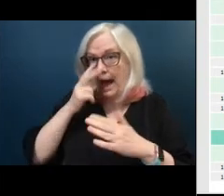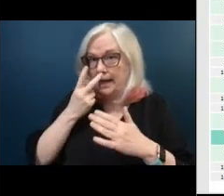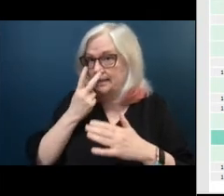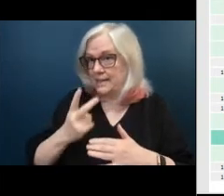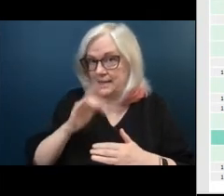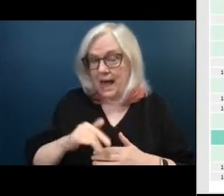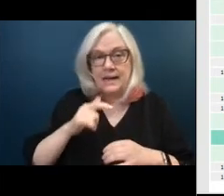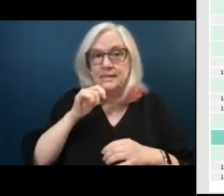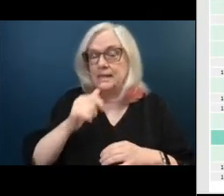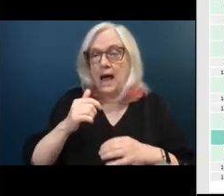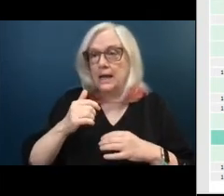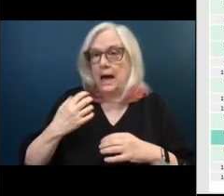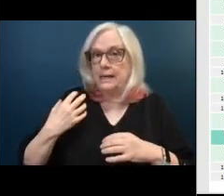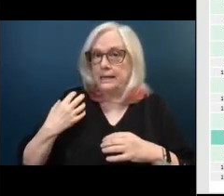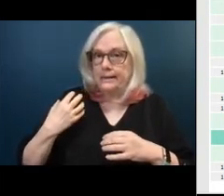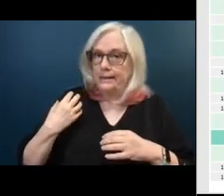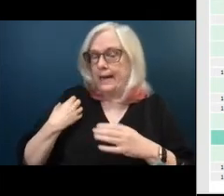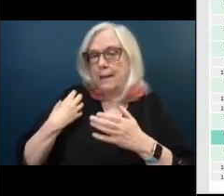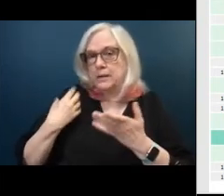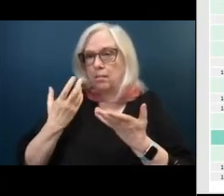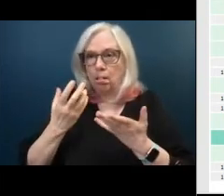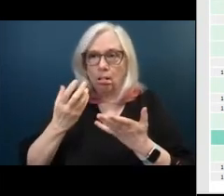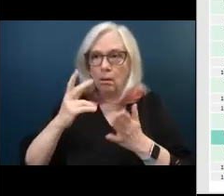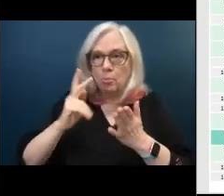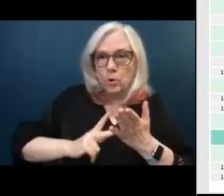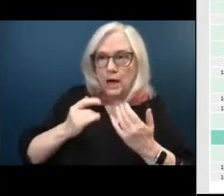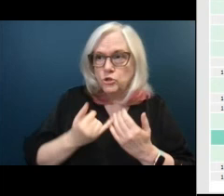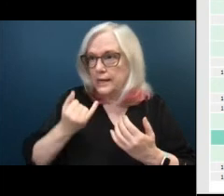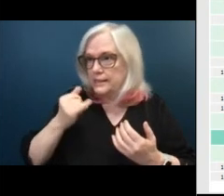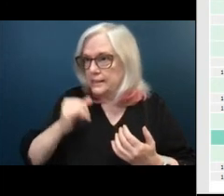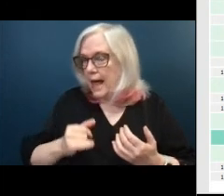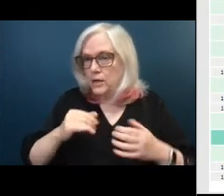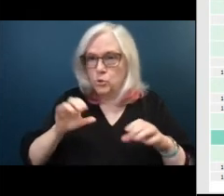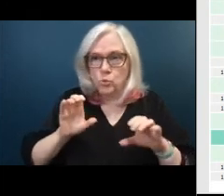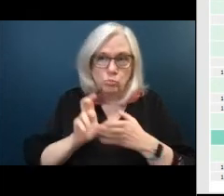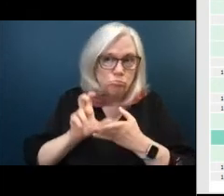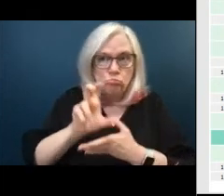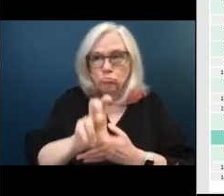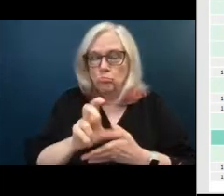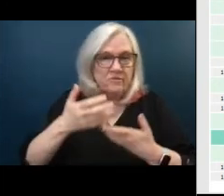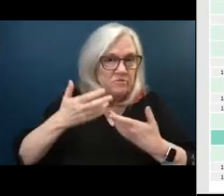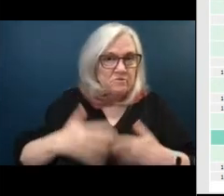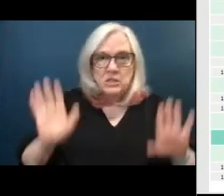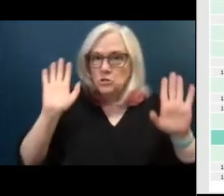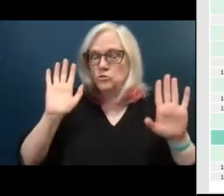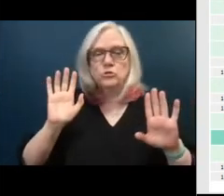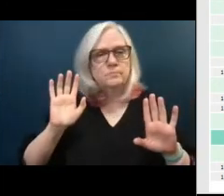project that you're going to say that okay we just got to recoup the amount of money it's a ongoing maintenance